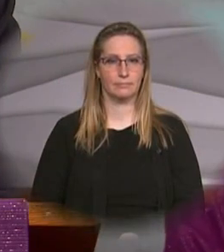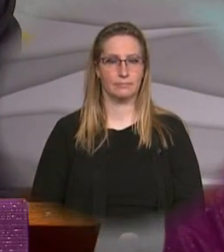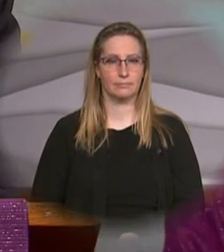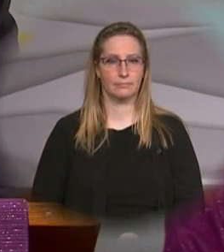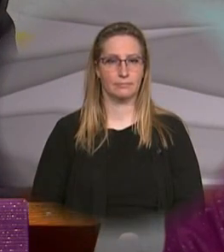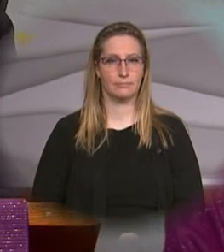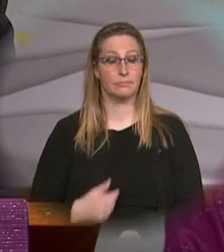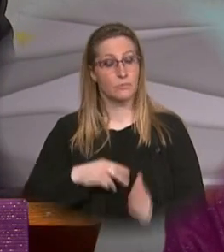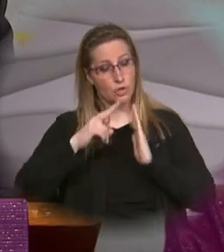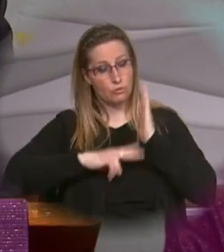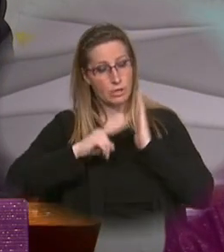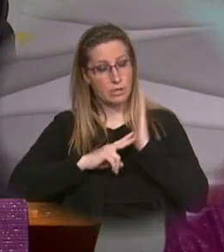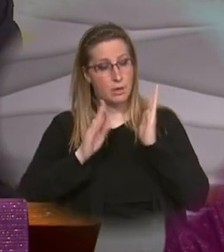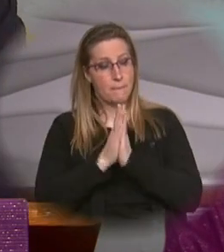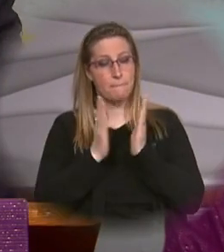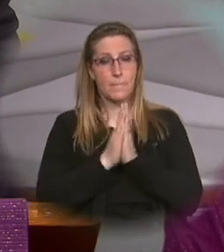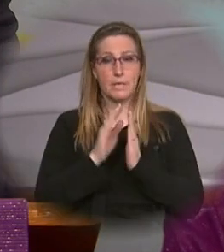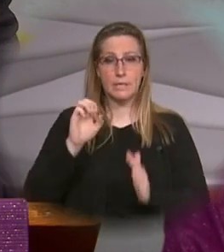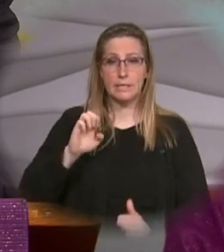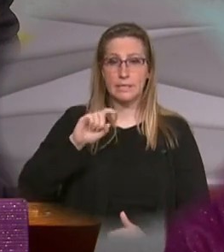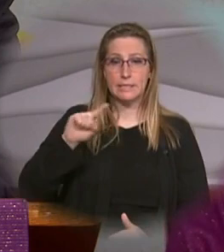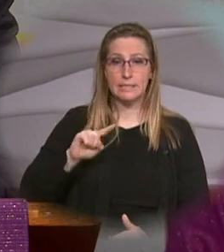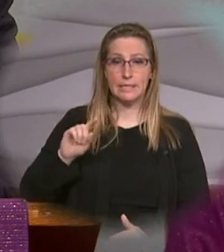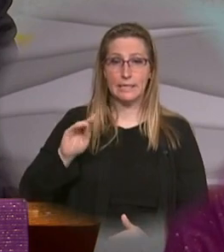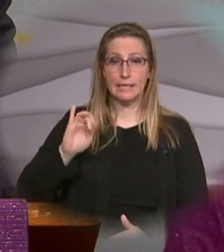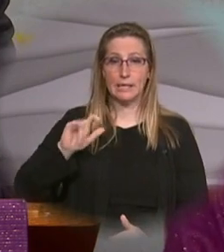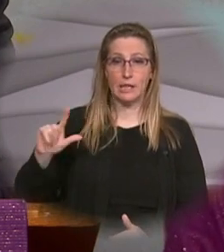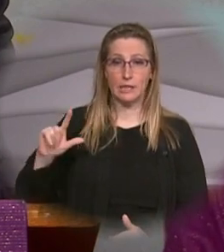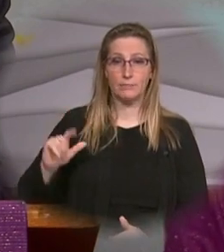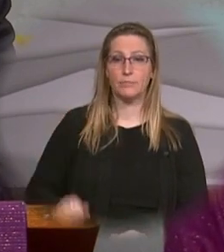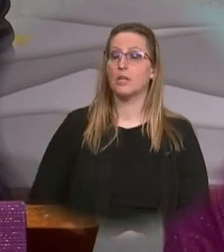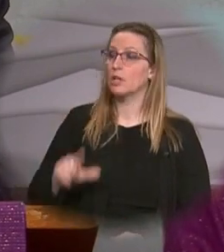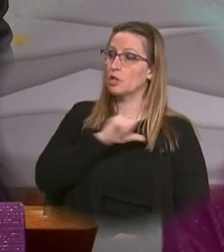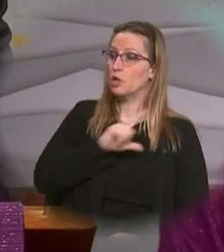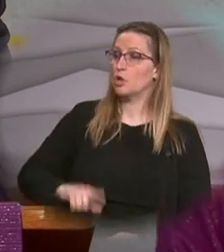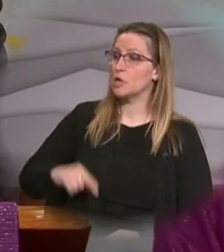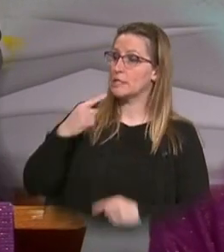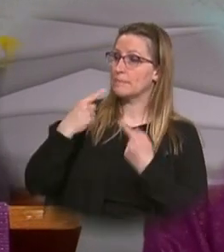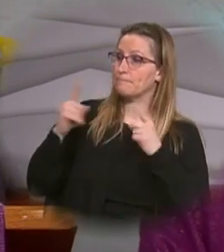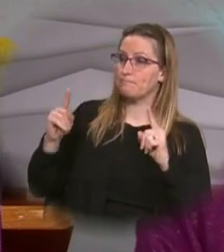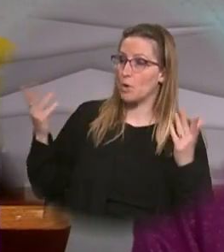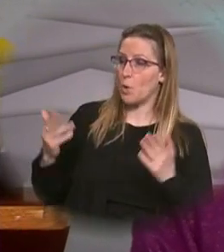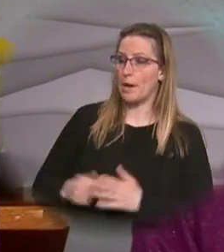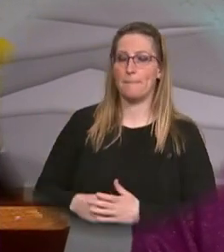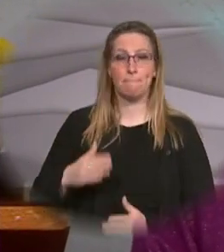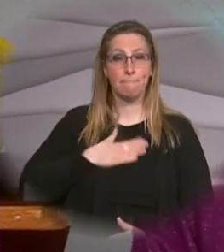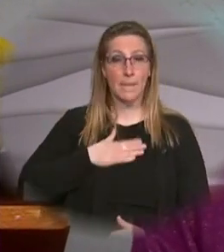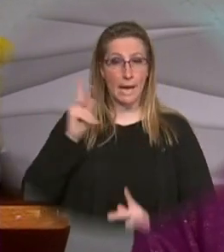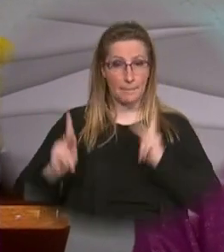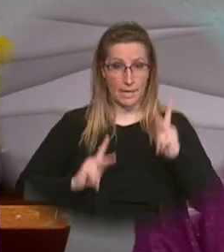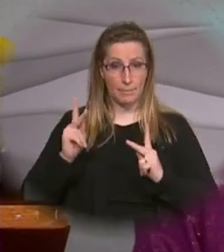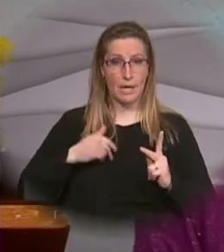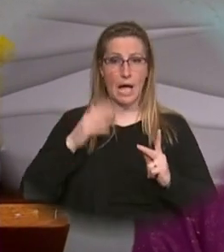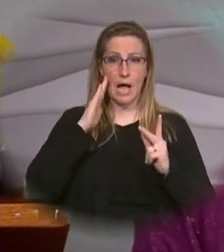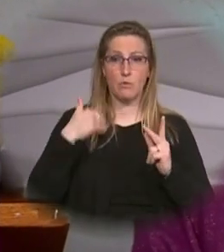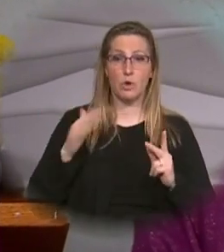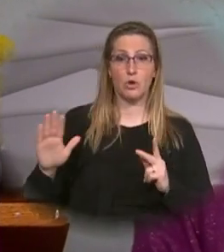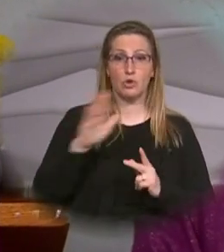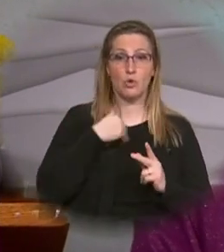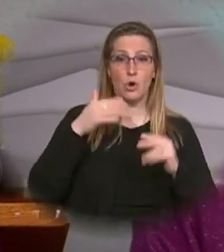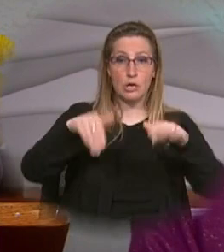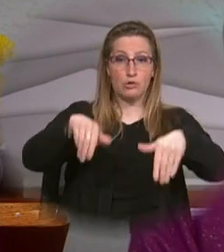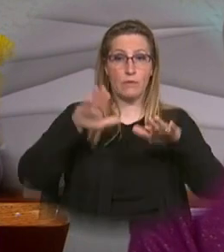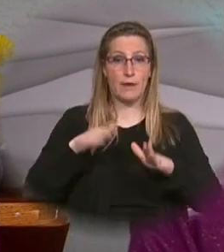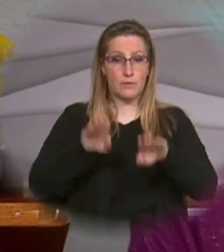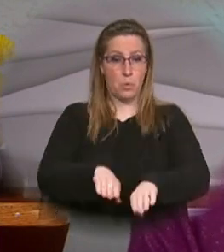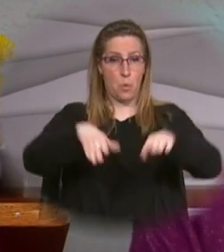a reading from the book of the prophet Ezekiel thus says the Lord oh my people I will open your graves